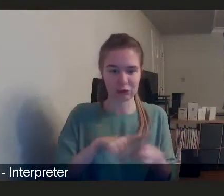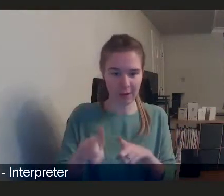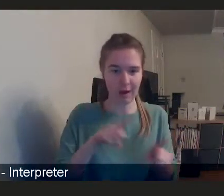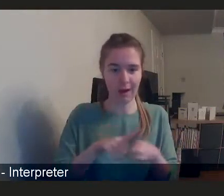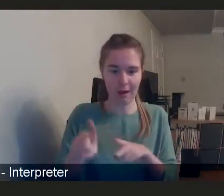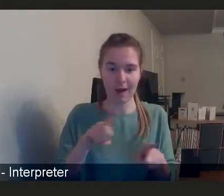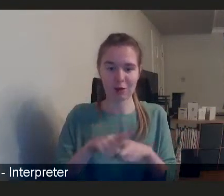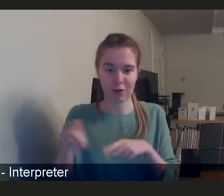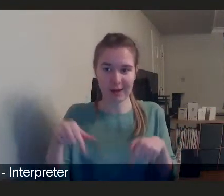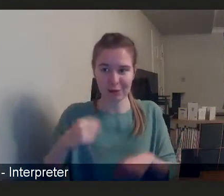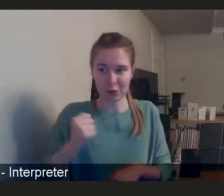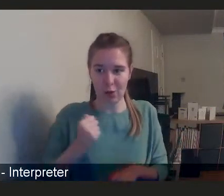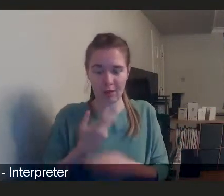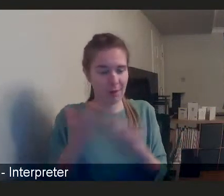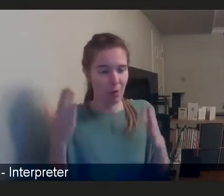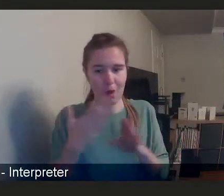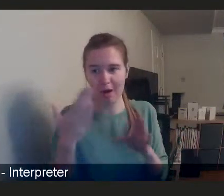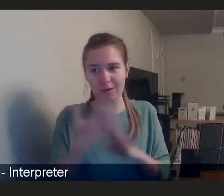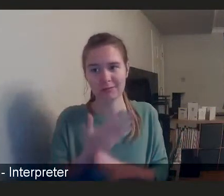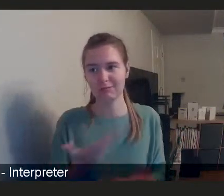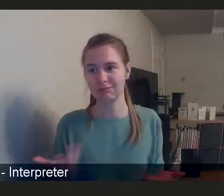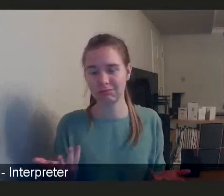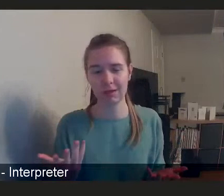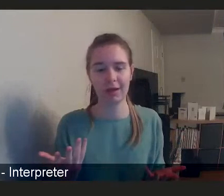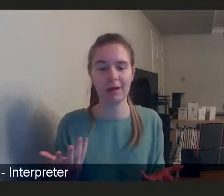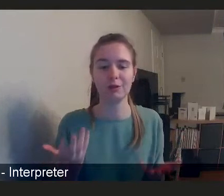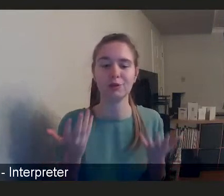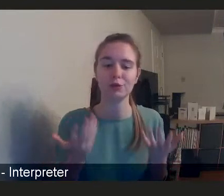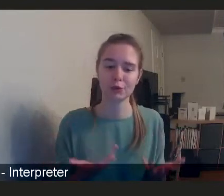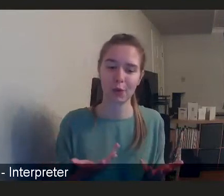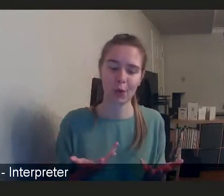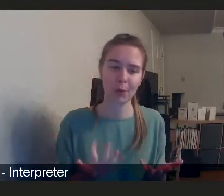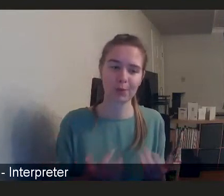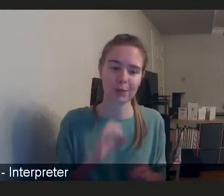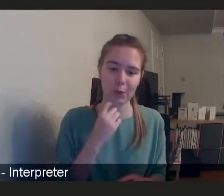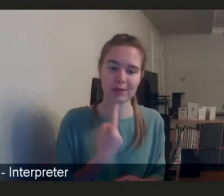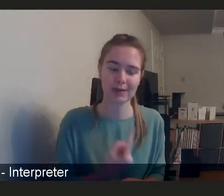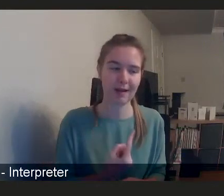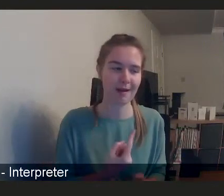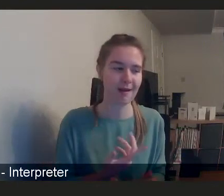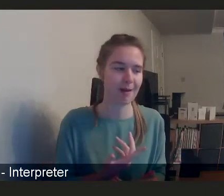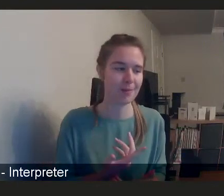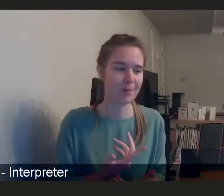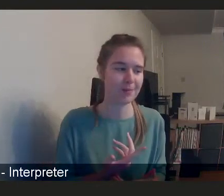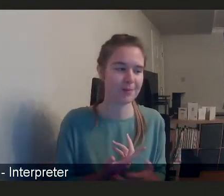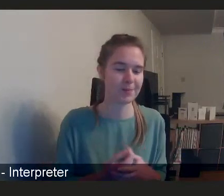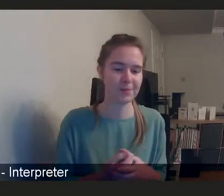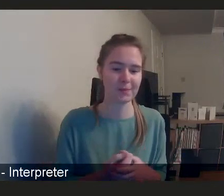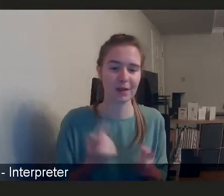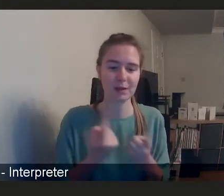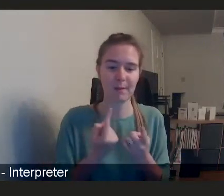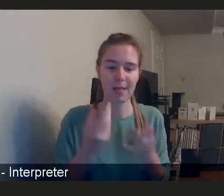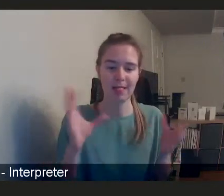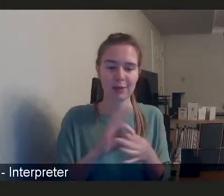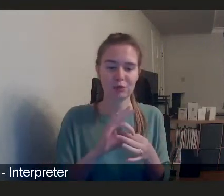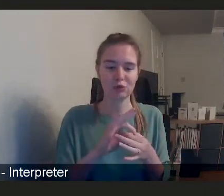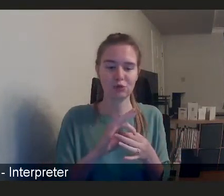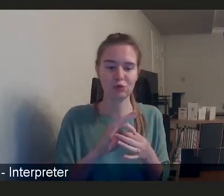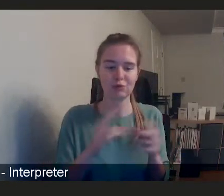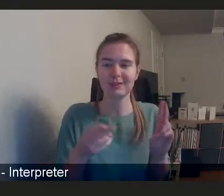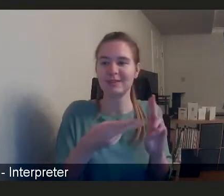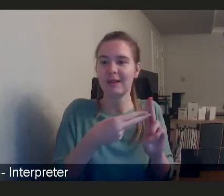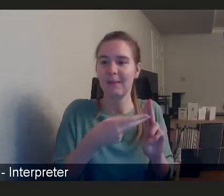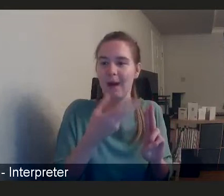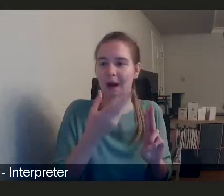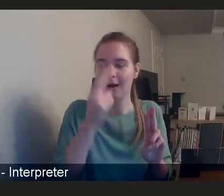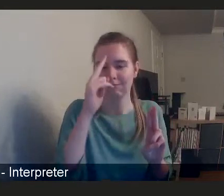hasn't really worked. So I'd say there's something around tackling stigma within minority